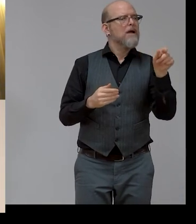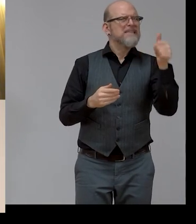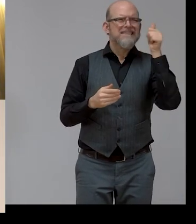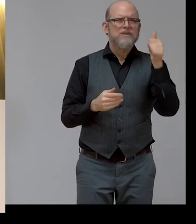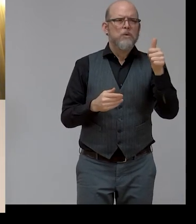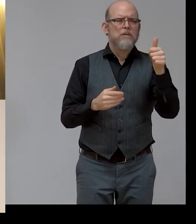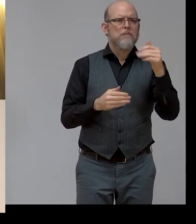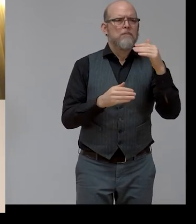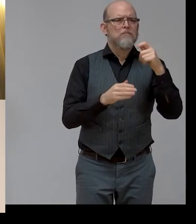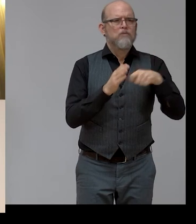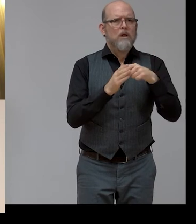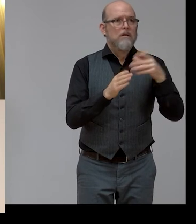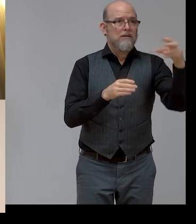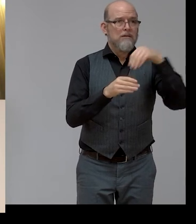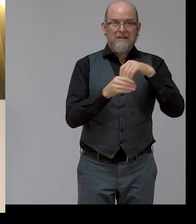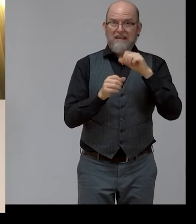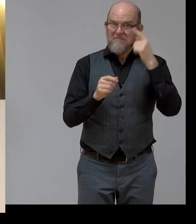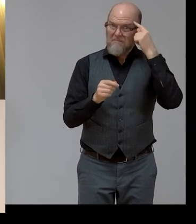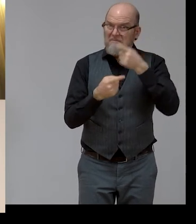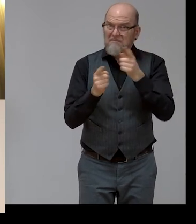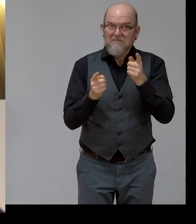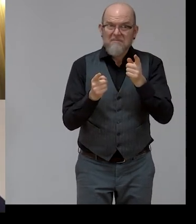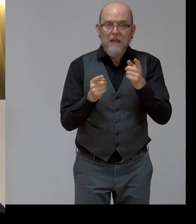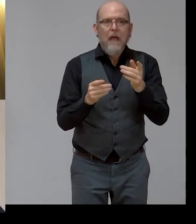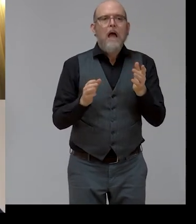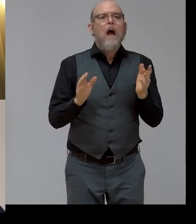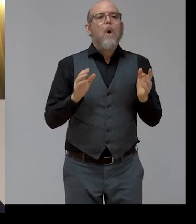Well, just before COVID hit,